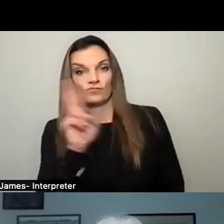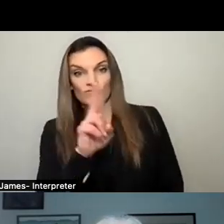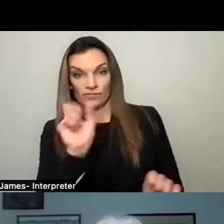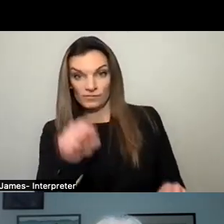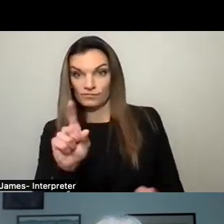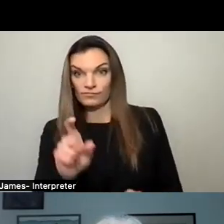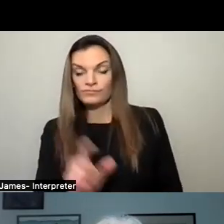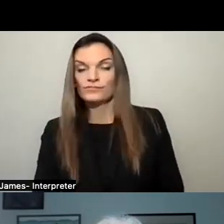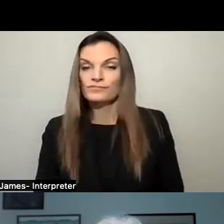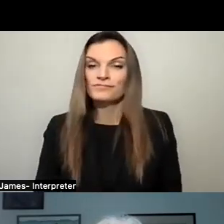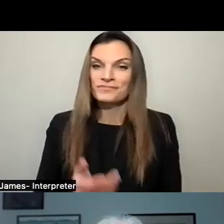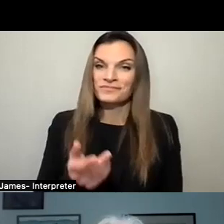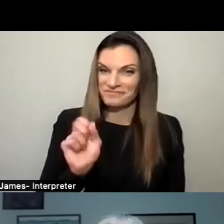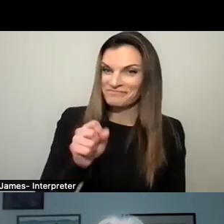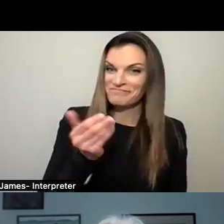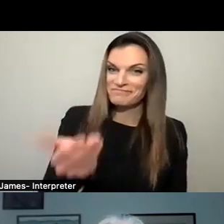Yes, you may.